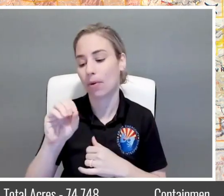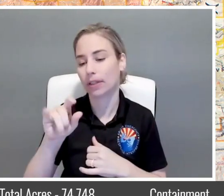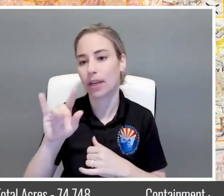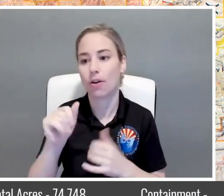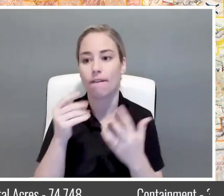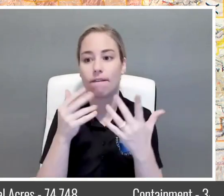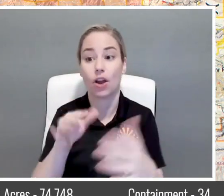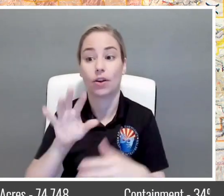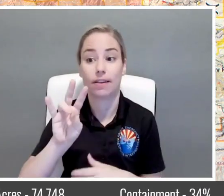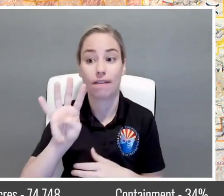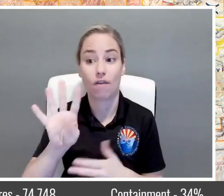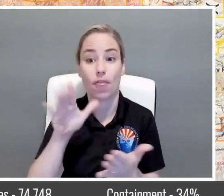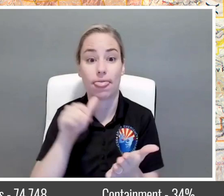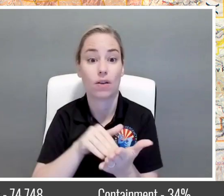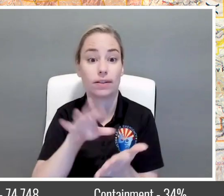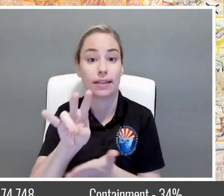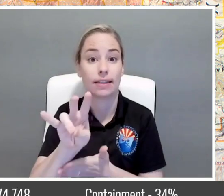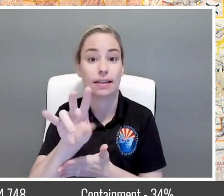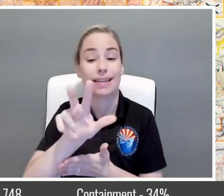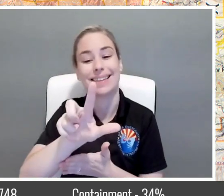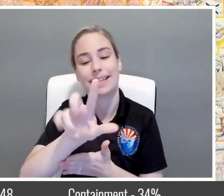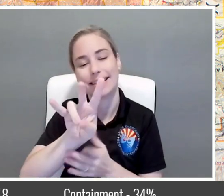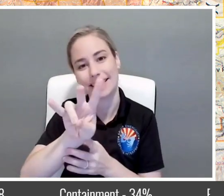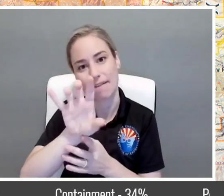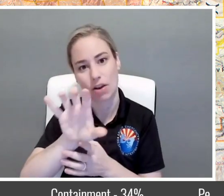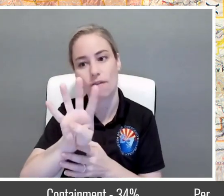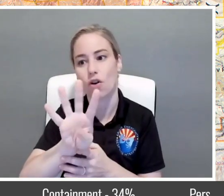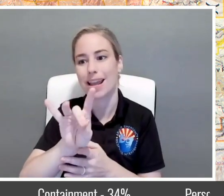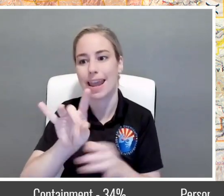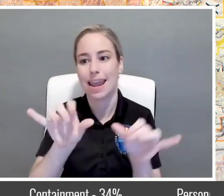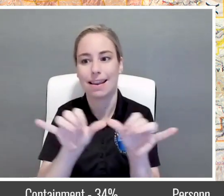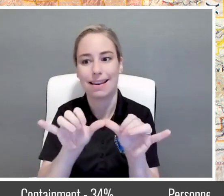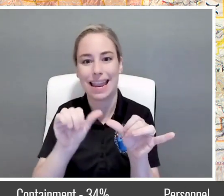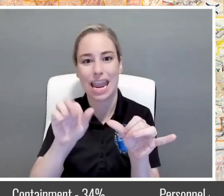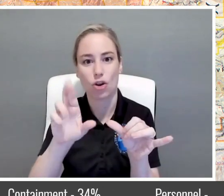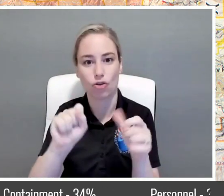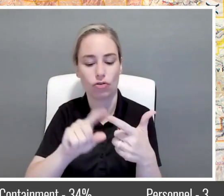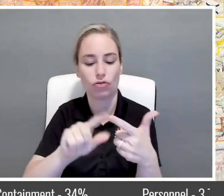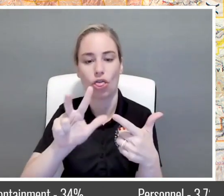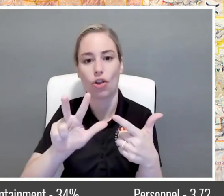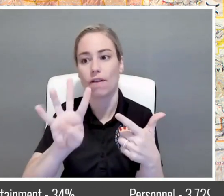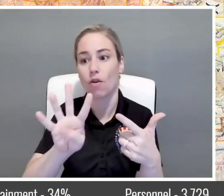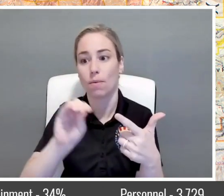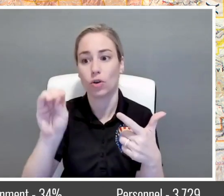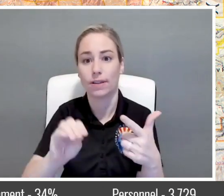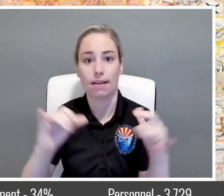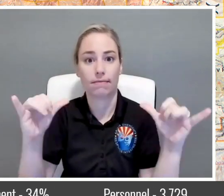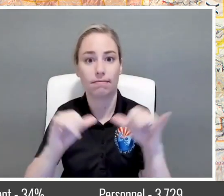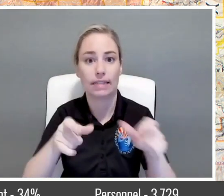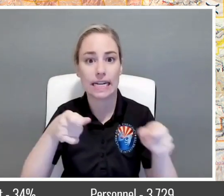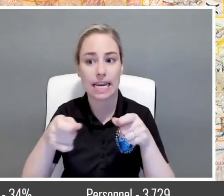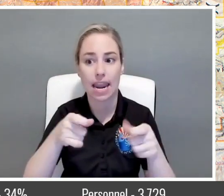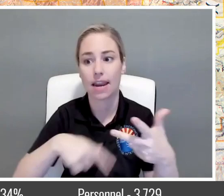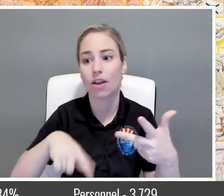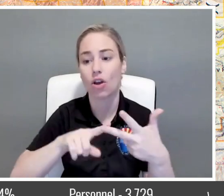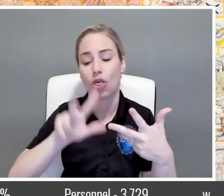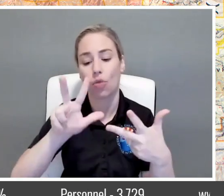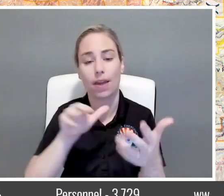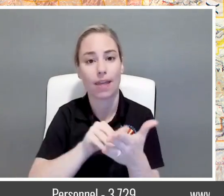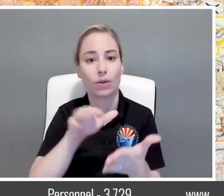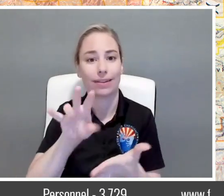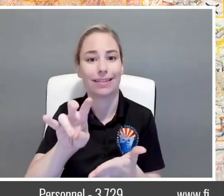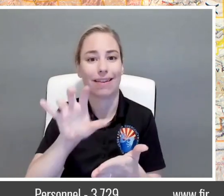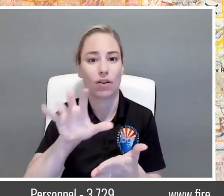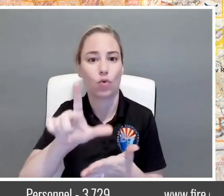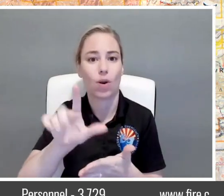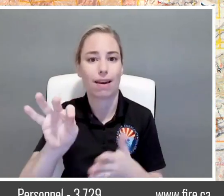,748 acres it's 34% contained we currently have 3,729 people assigned to the fire